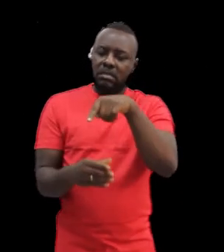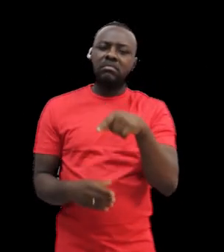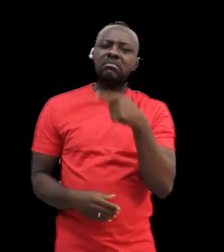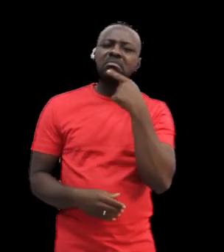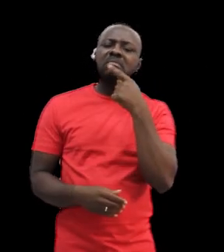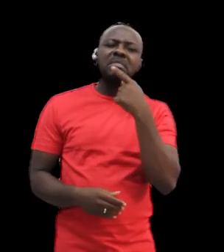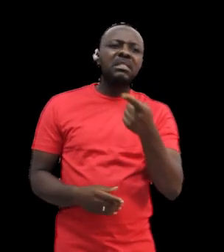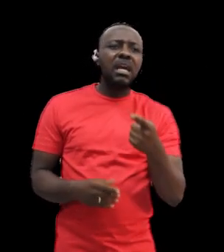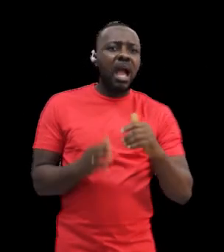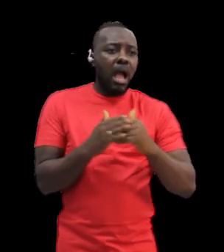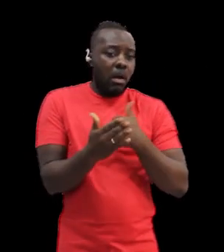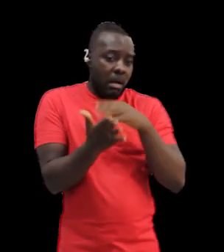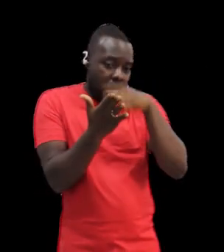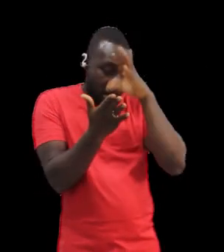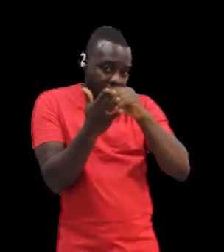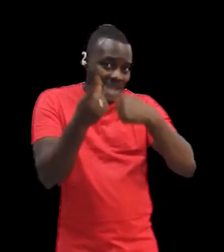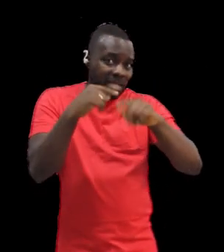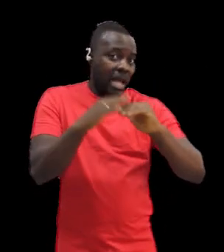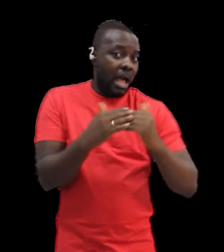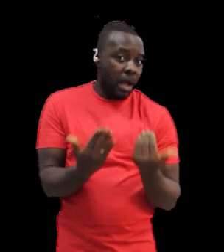He showed us the signs. He would write them down.